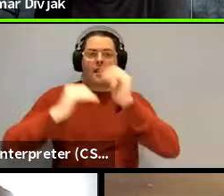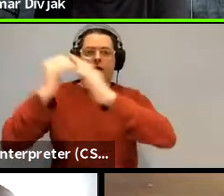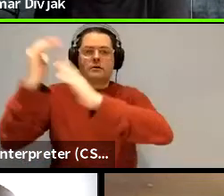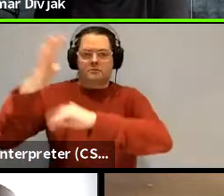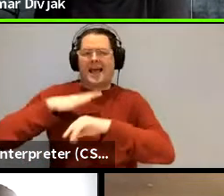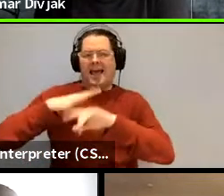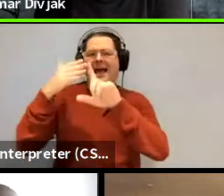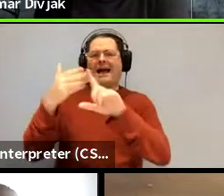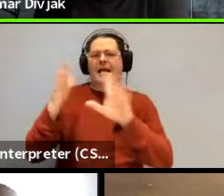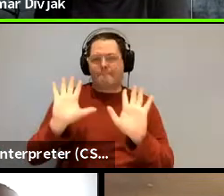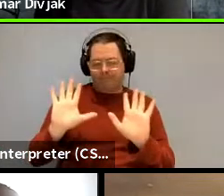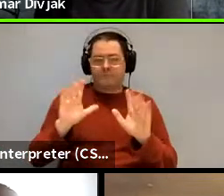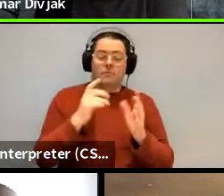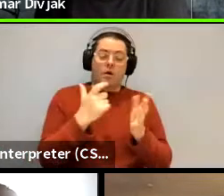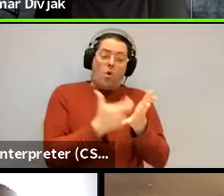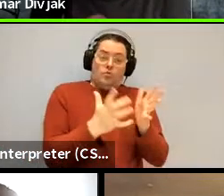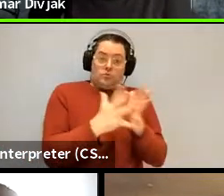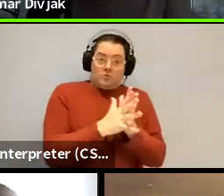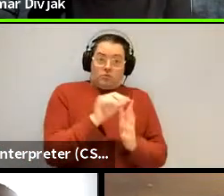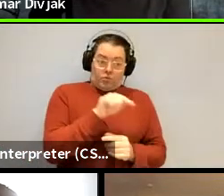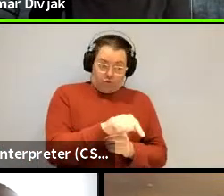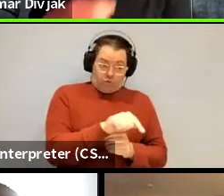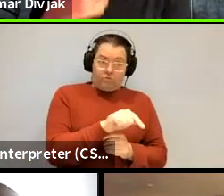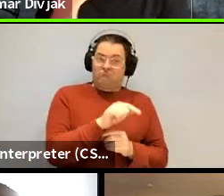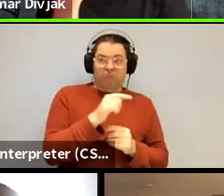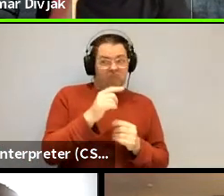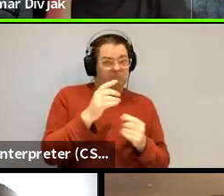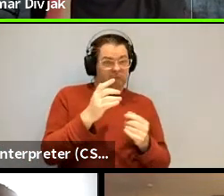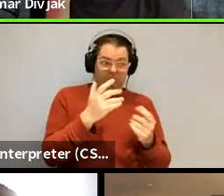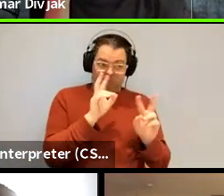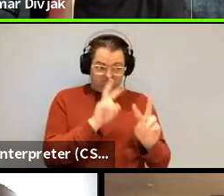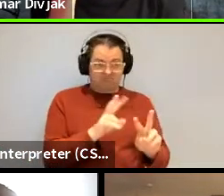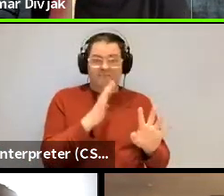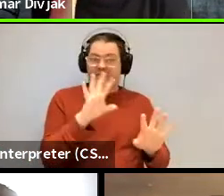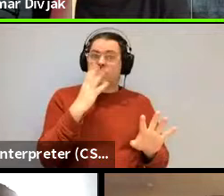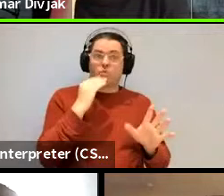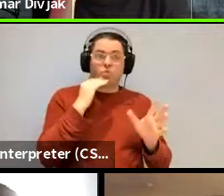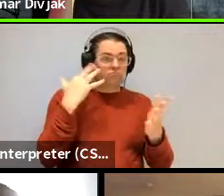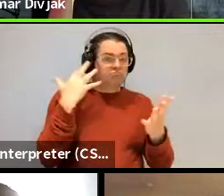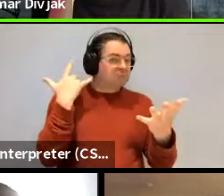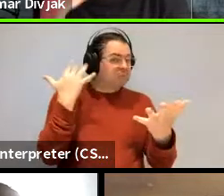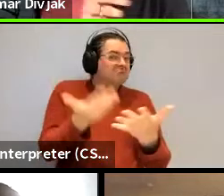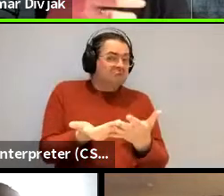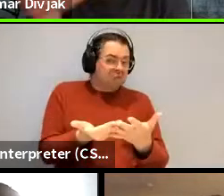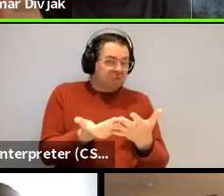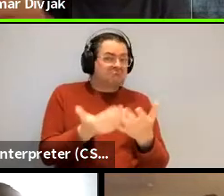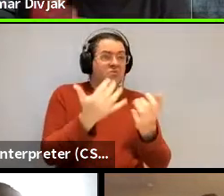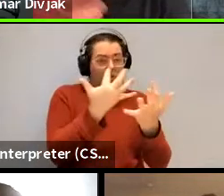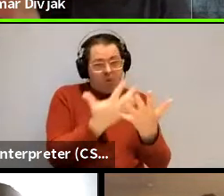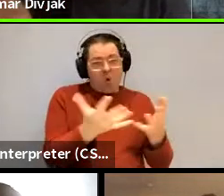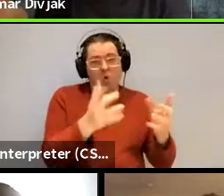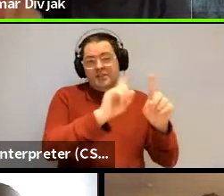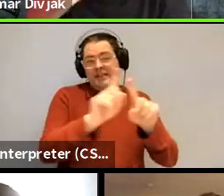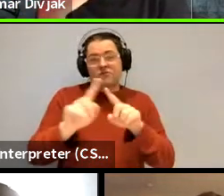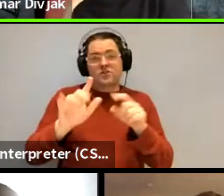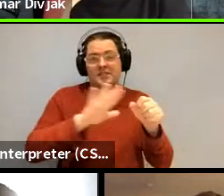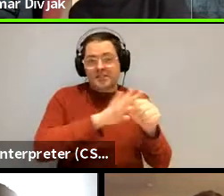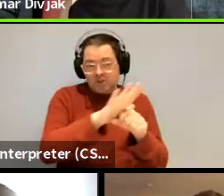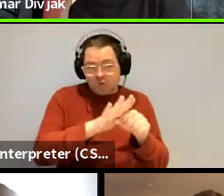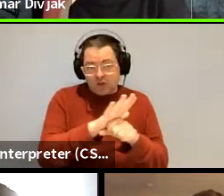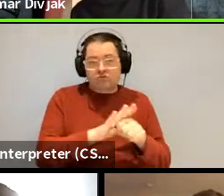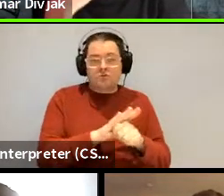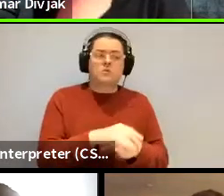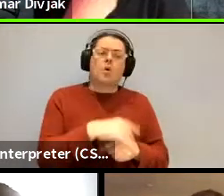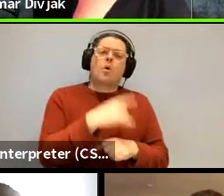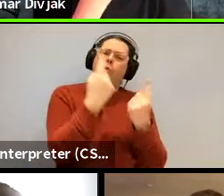did the risk order wagner model is the one that's ready that that has been used um in in lots of settings but of course you know one of the